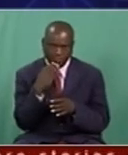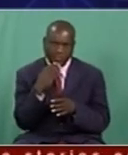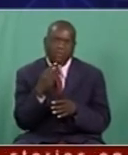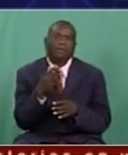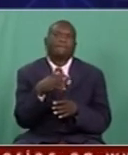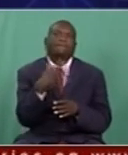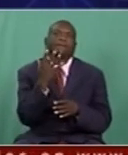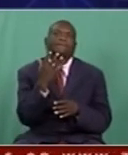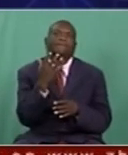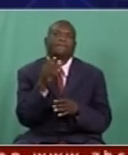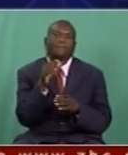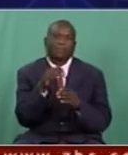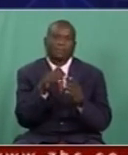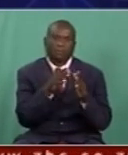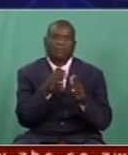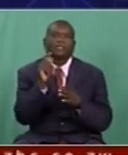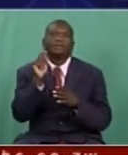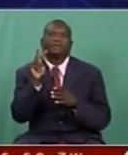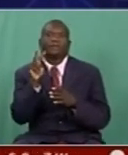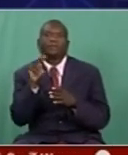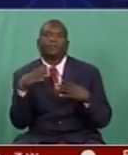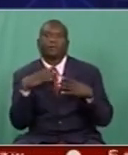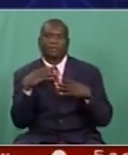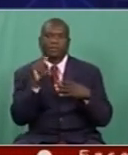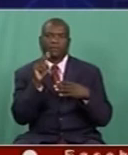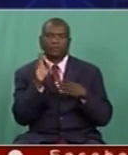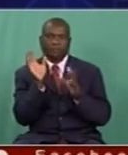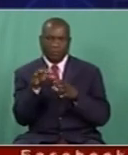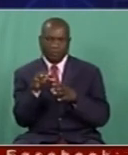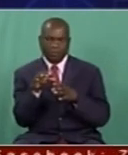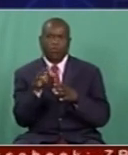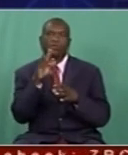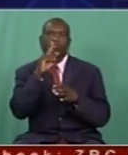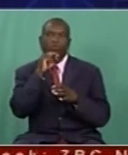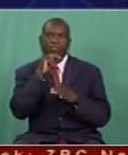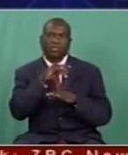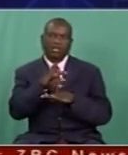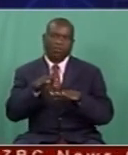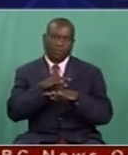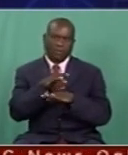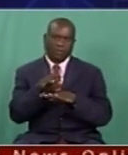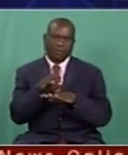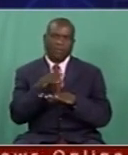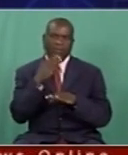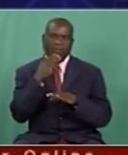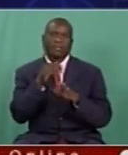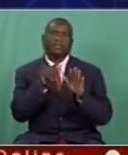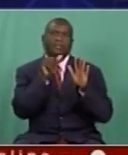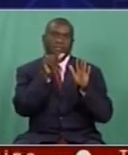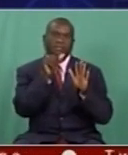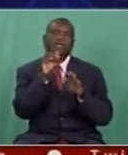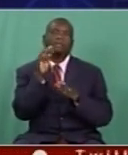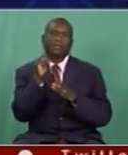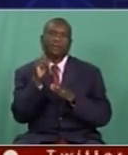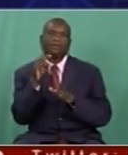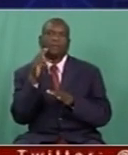where we are now, which is TV. And TV, if you just look at even our news hour, it actually has 6 million viewership, and I think that's